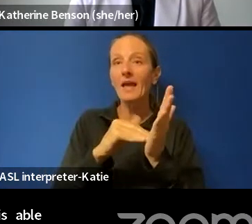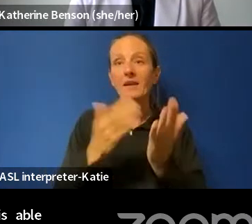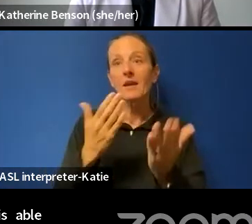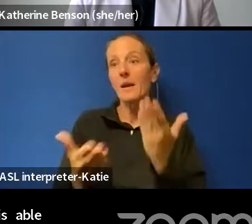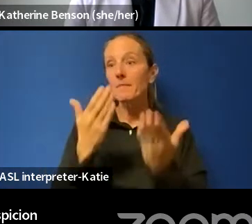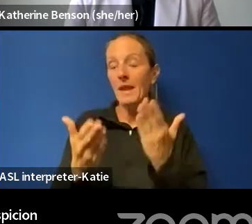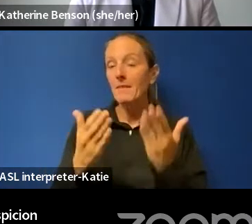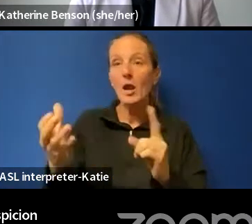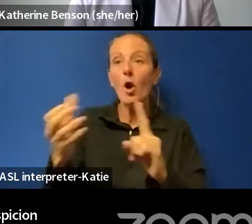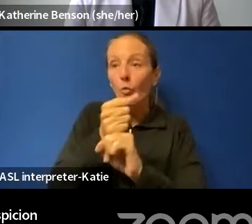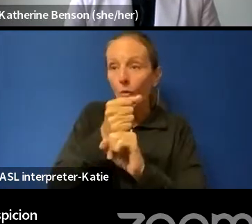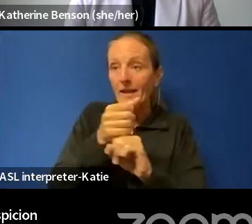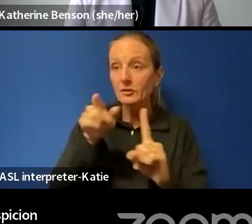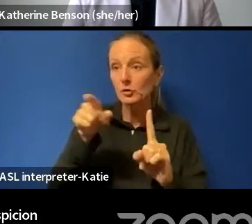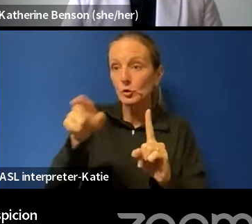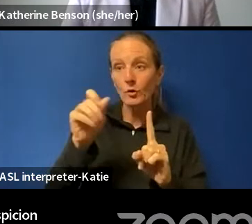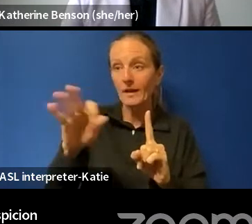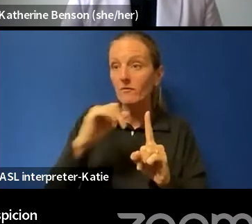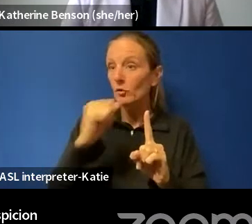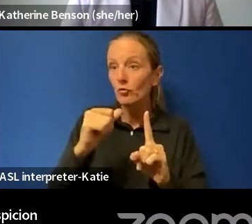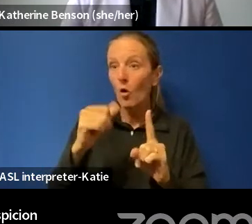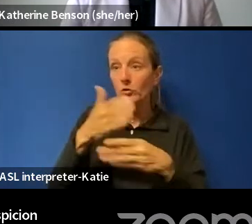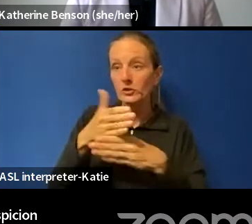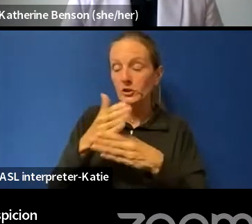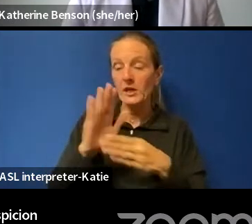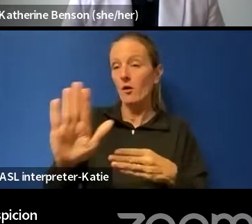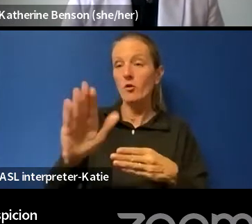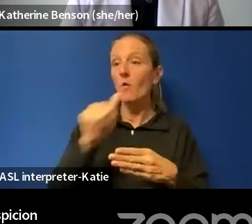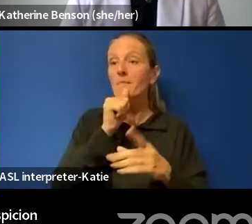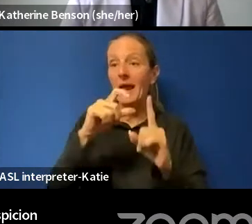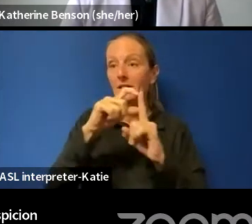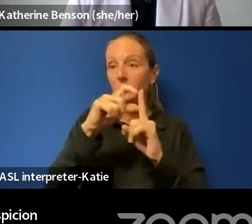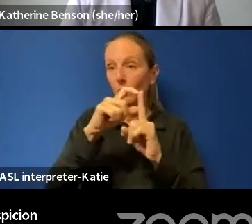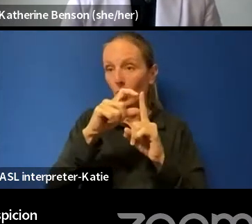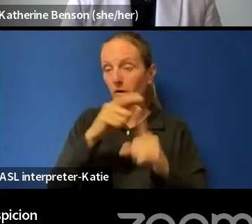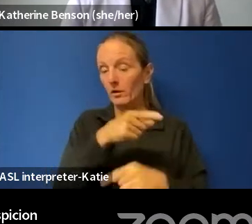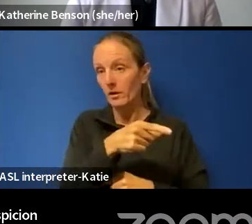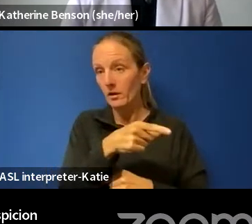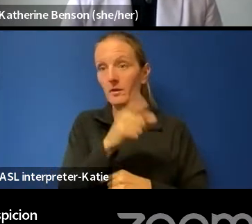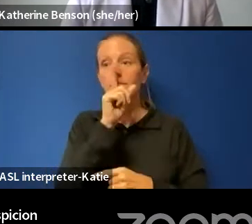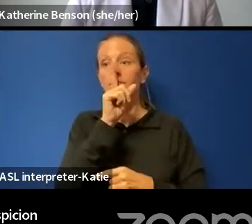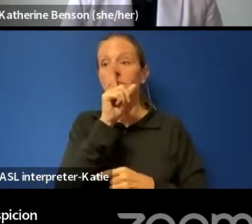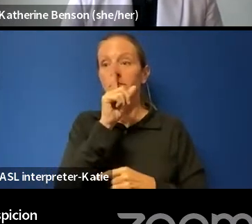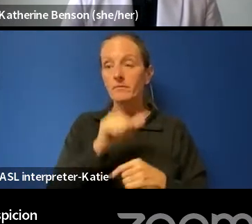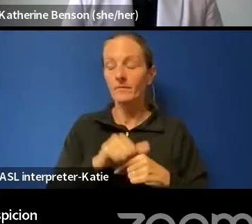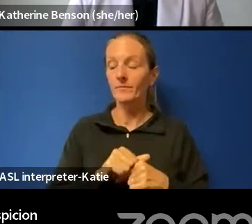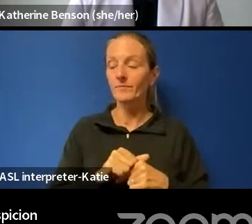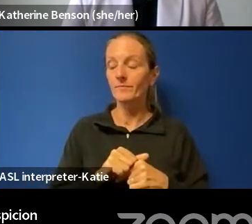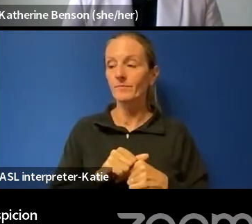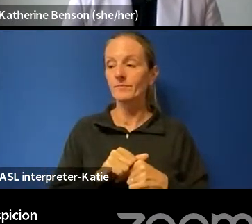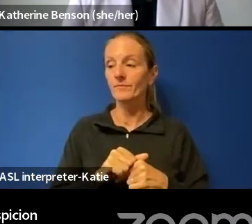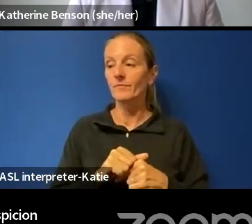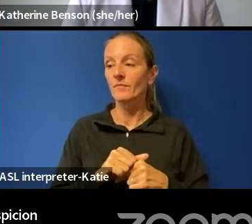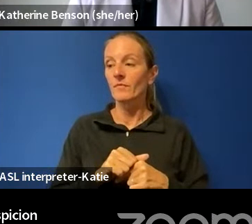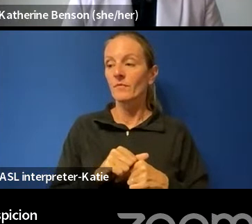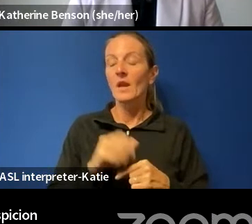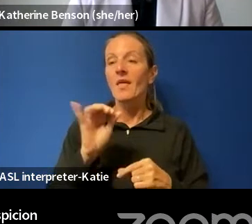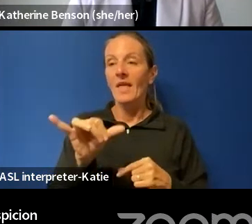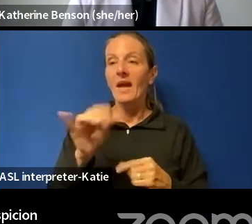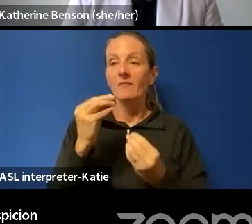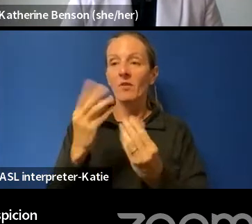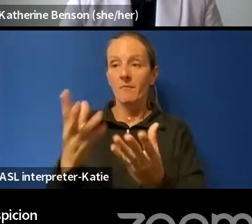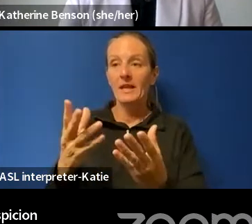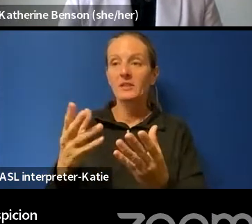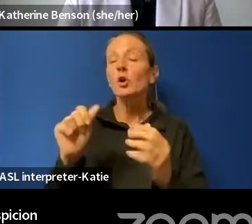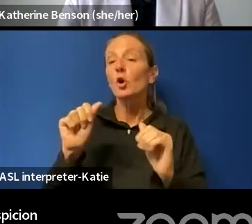arrest you if you fail to share your password with them, is that this information can